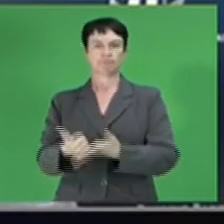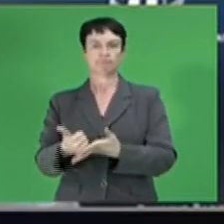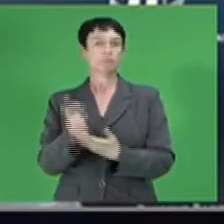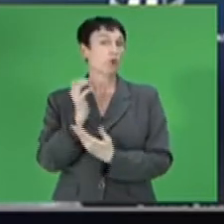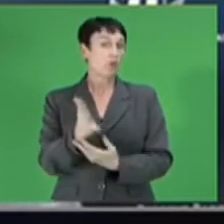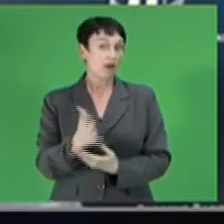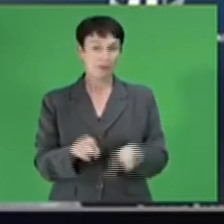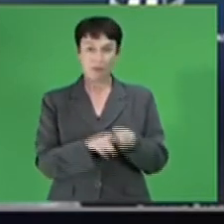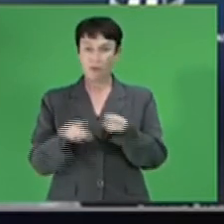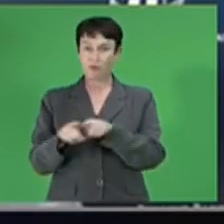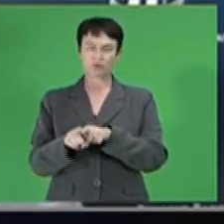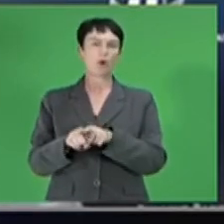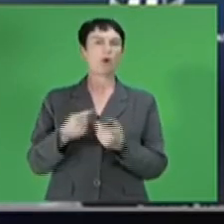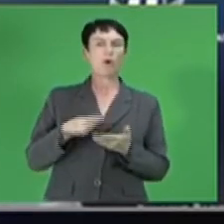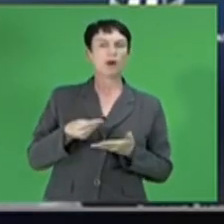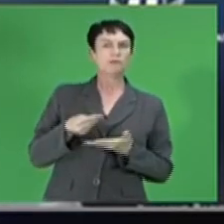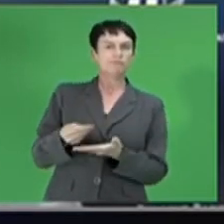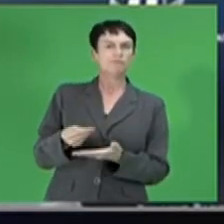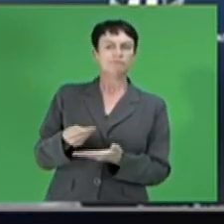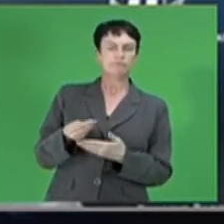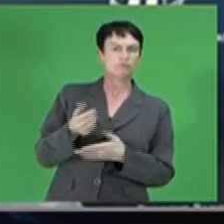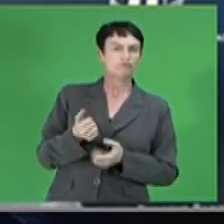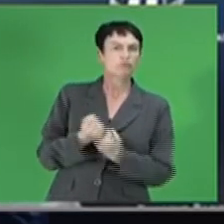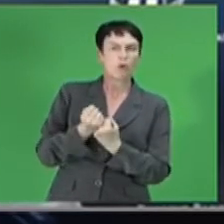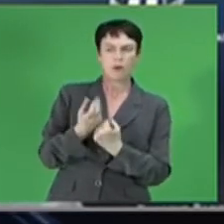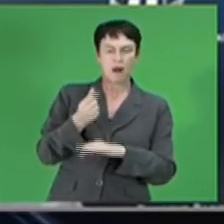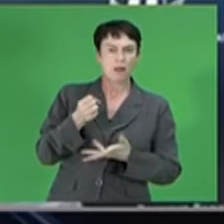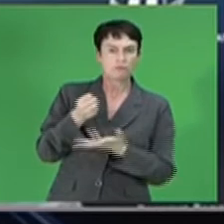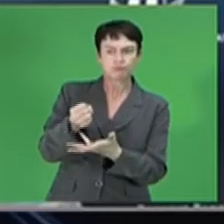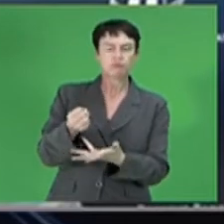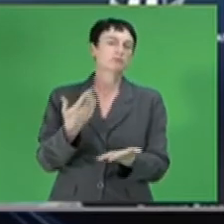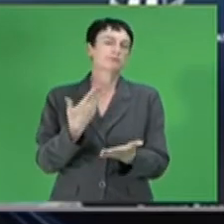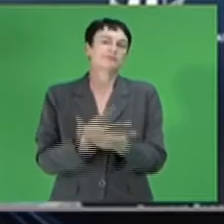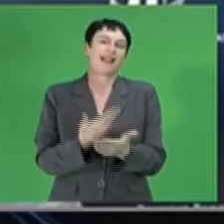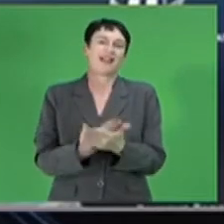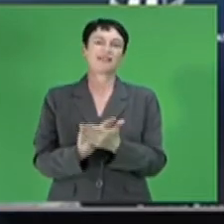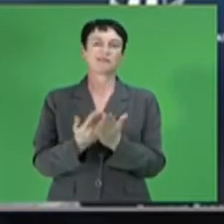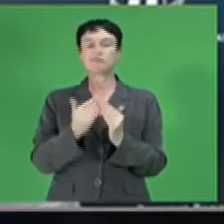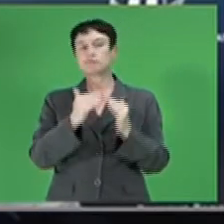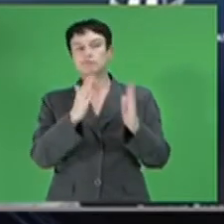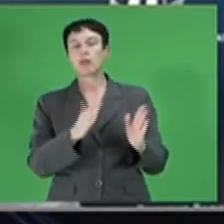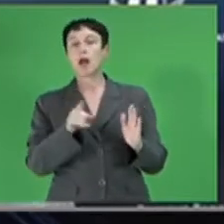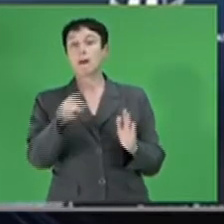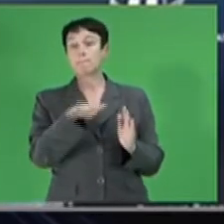relief provided to banks continues to support lending to households and firms.